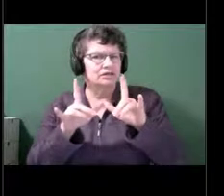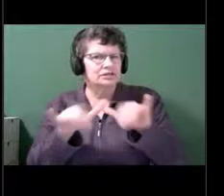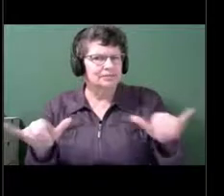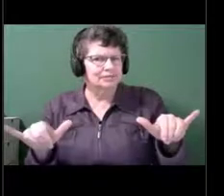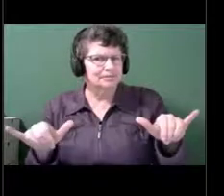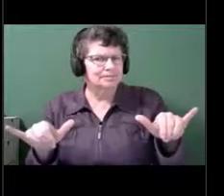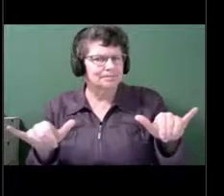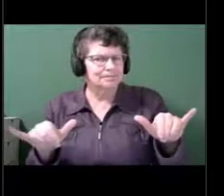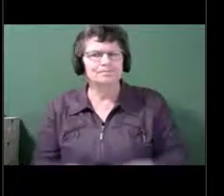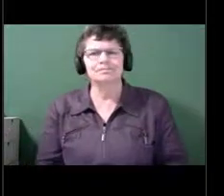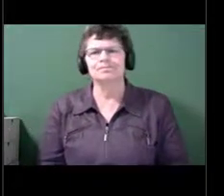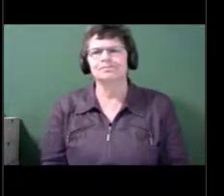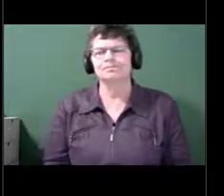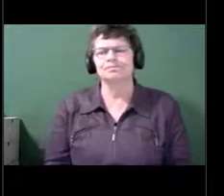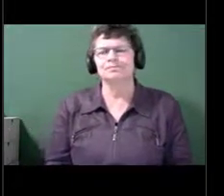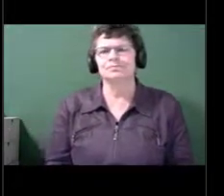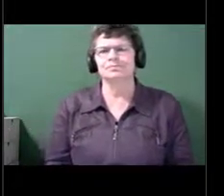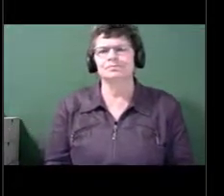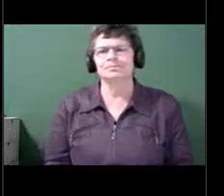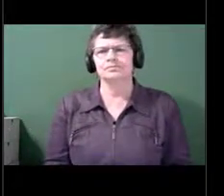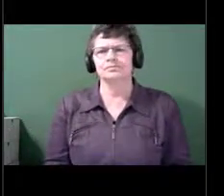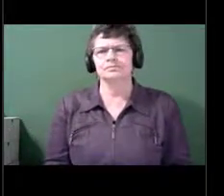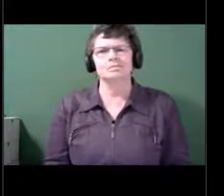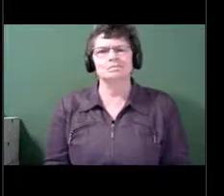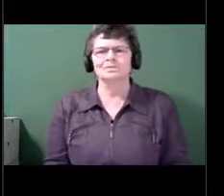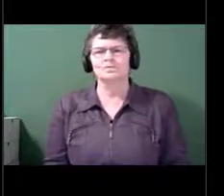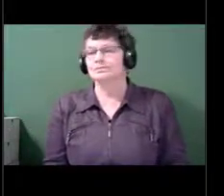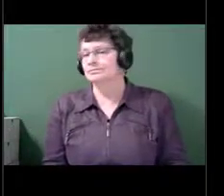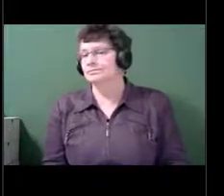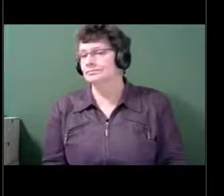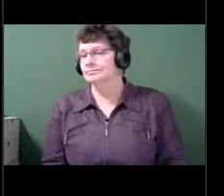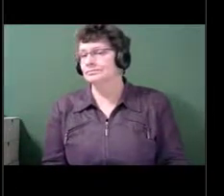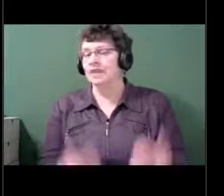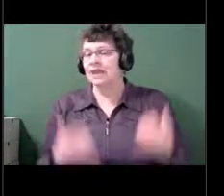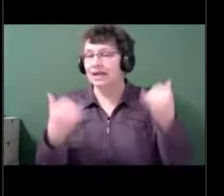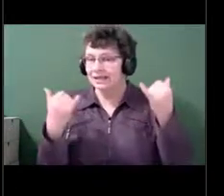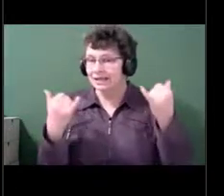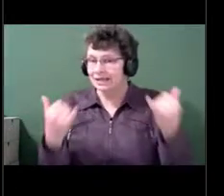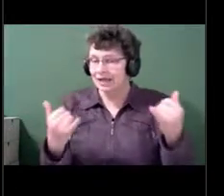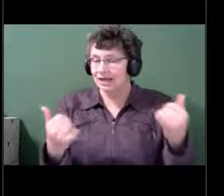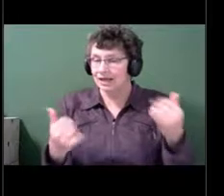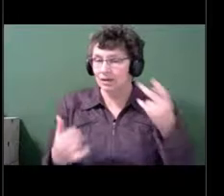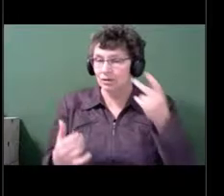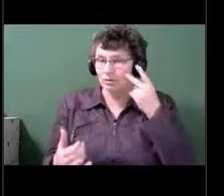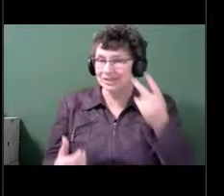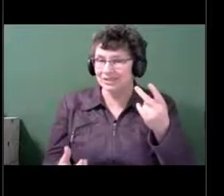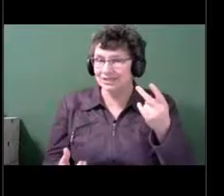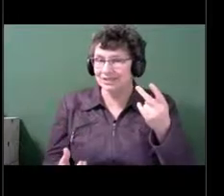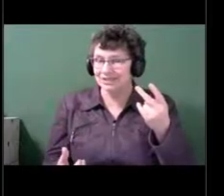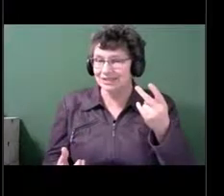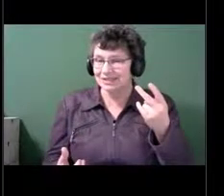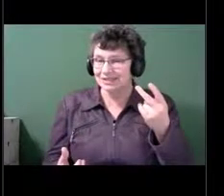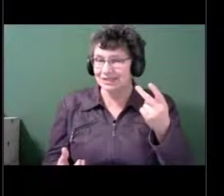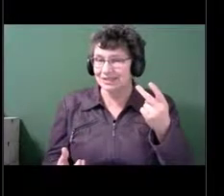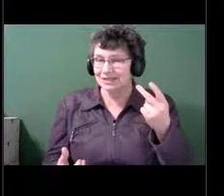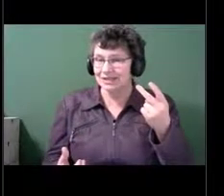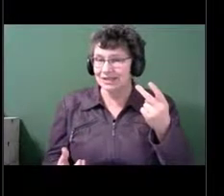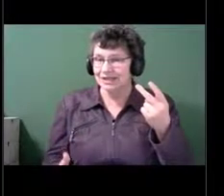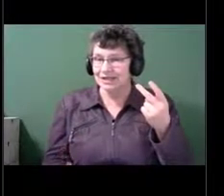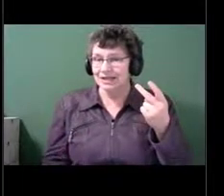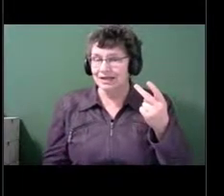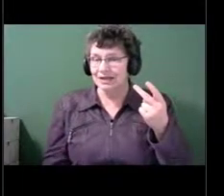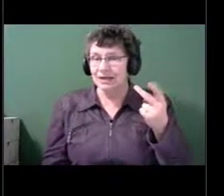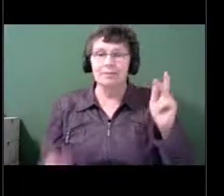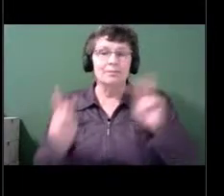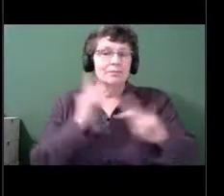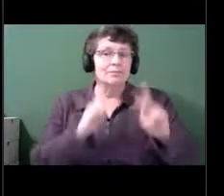Well, now we have about half of those Canadians having both problems at the same time when we get to